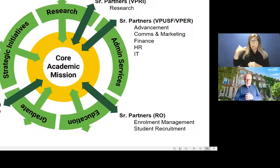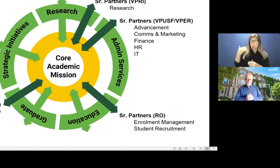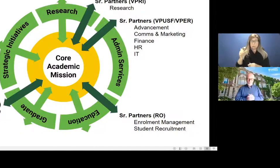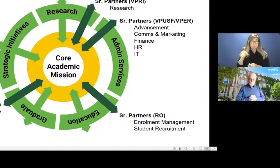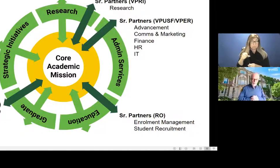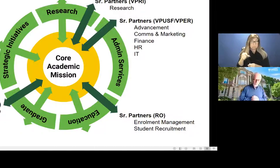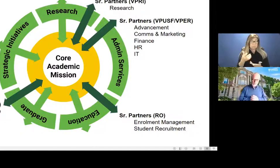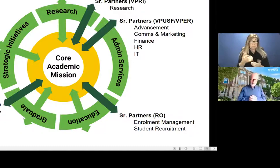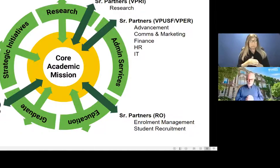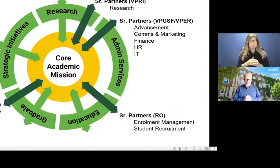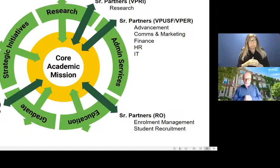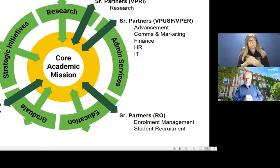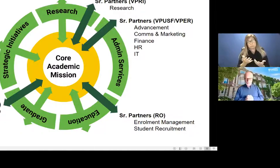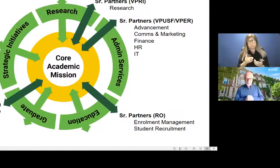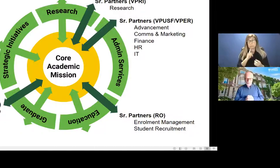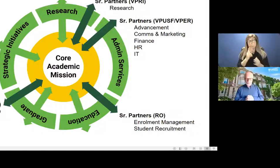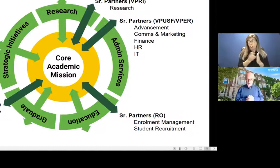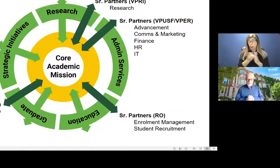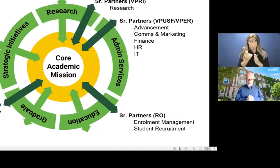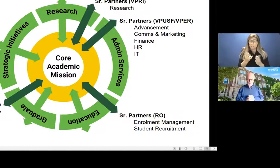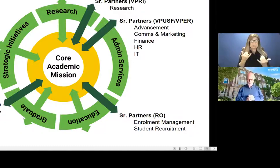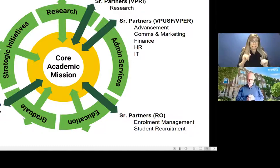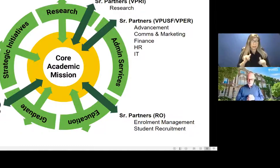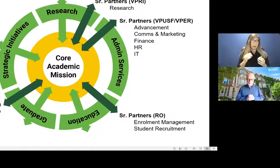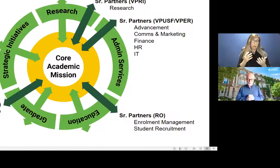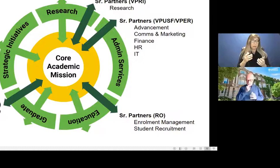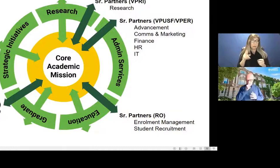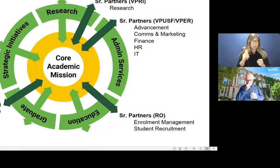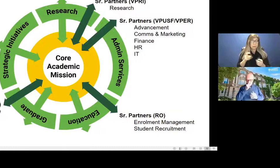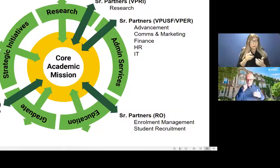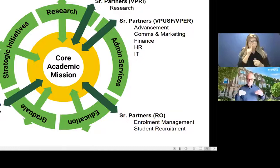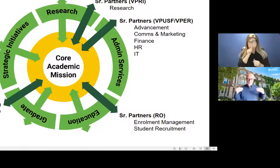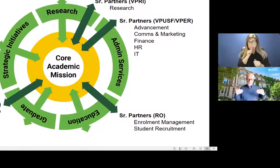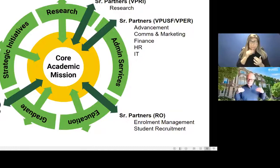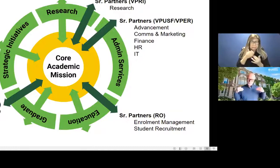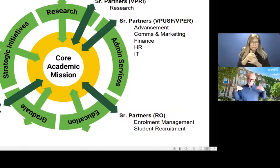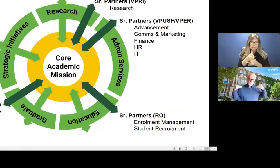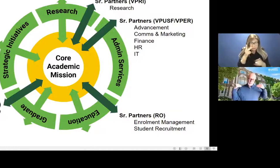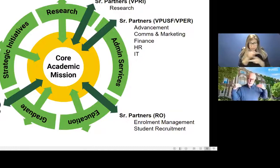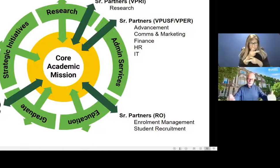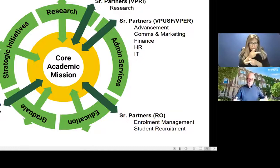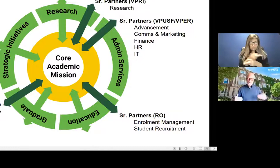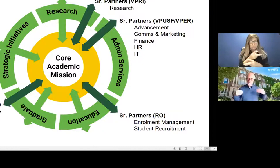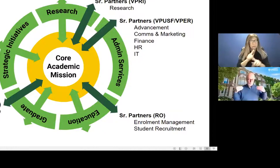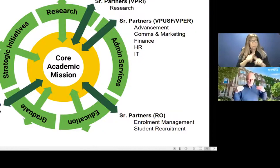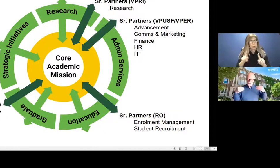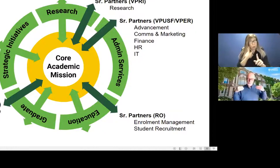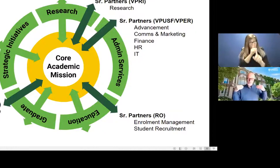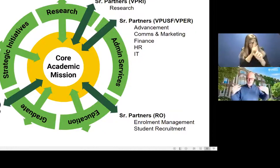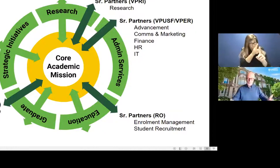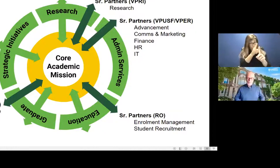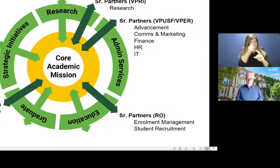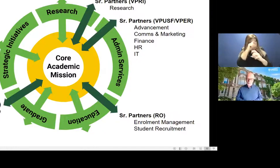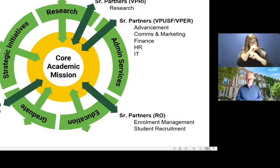quite honestly, we still have to deal with a lot of bumps along the road. But as we think about enrollment and particularly